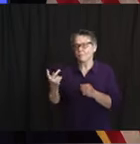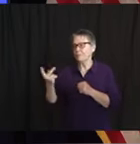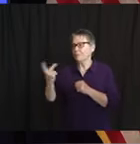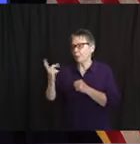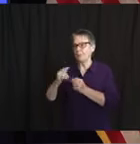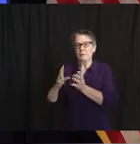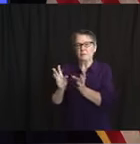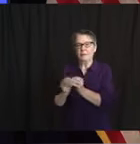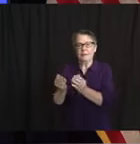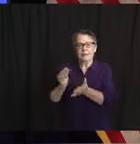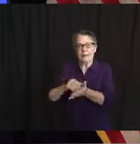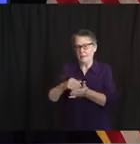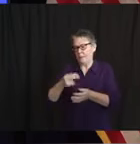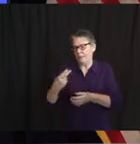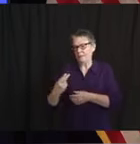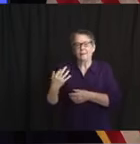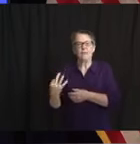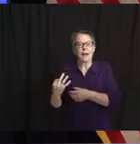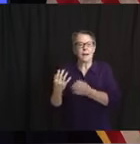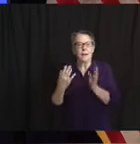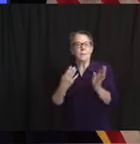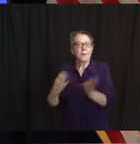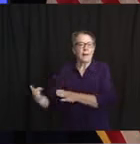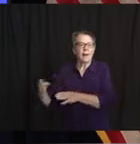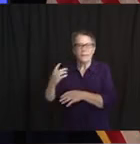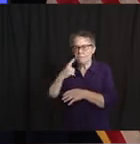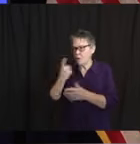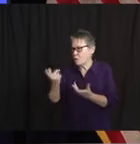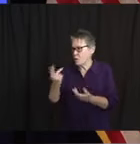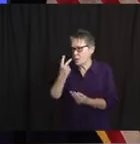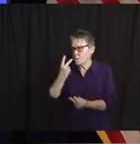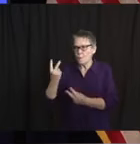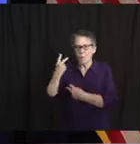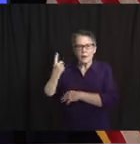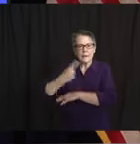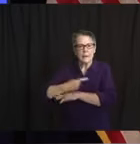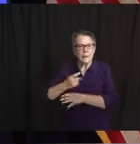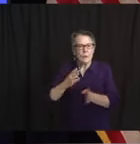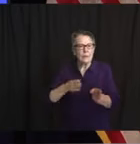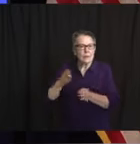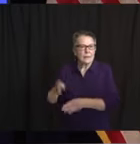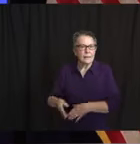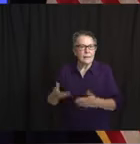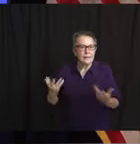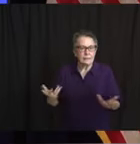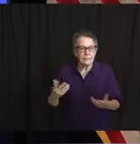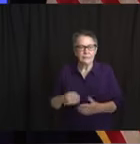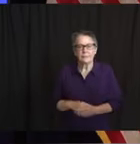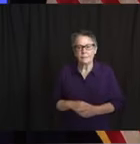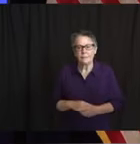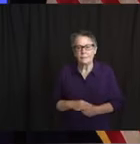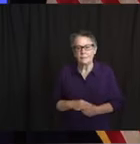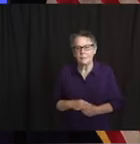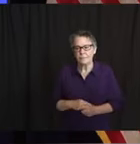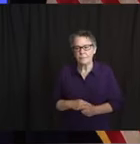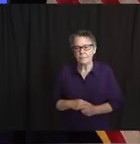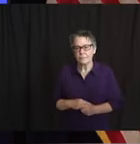tomorrow we're likely to be together at 1 p.m. Mahan, unless we hear otherwise, as always Thursday, a potential for a White House